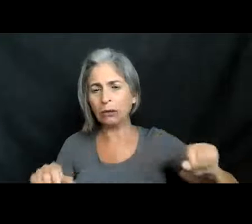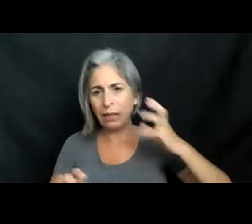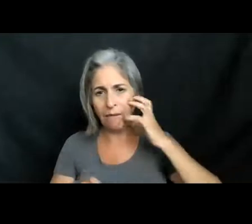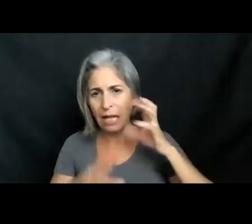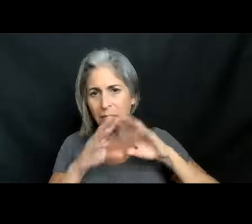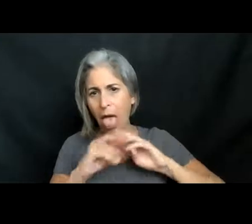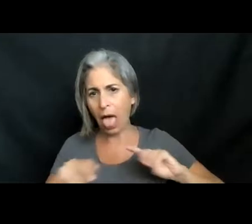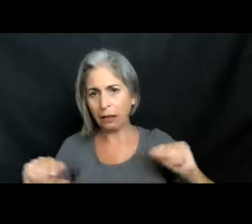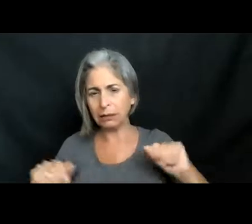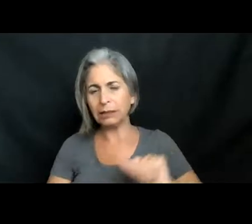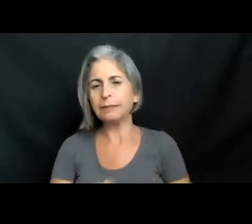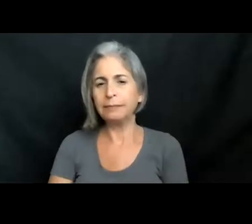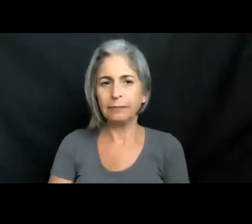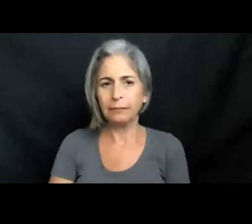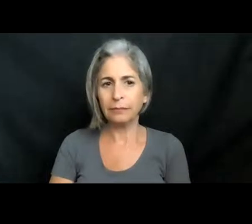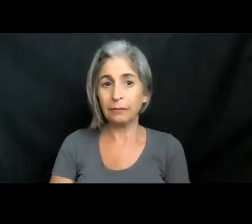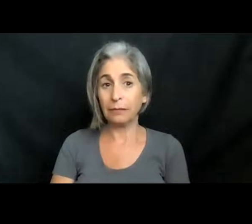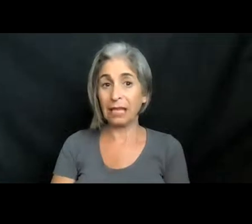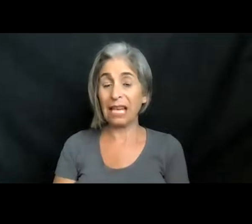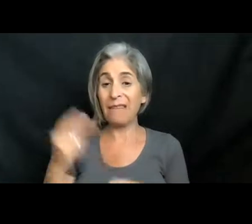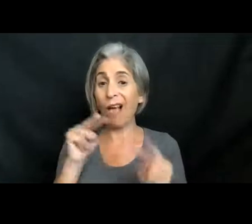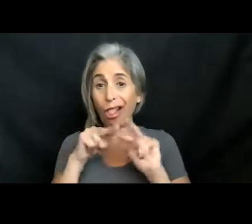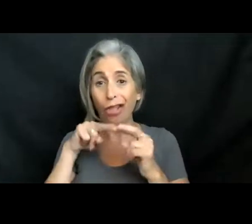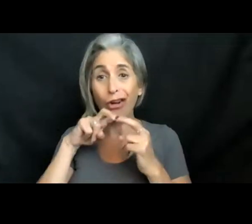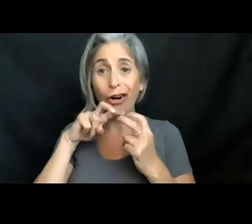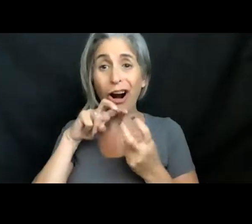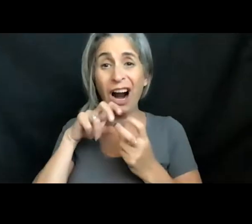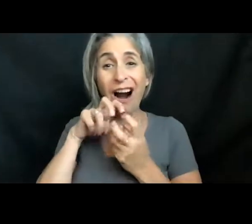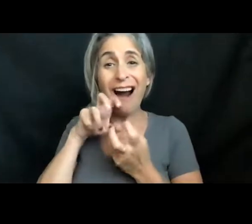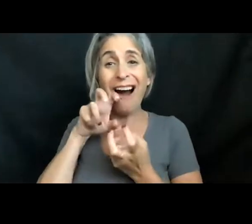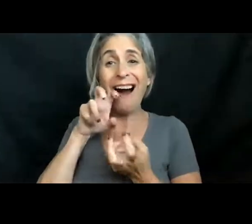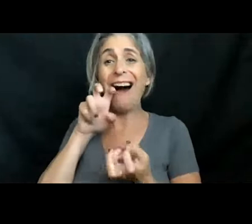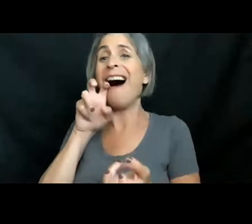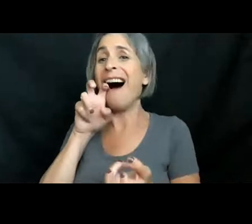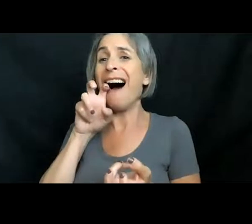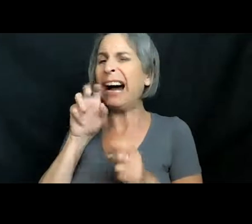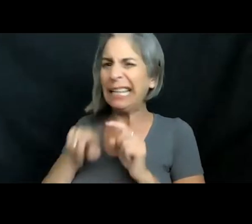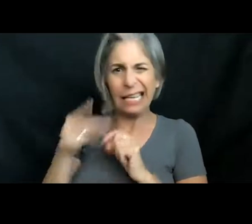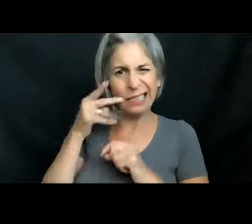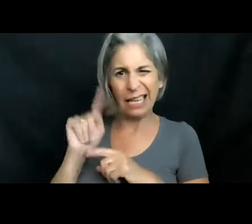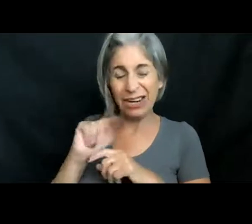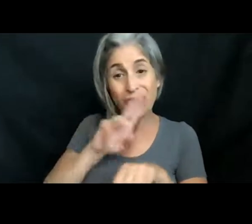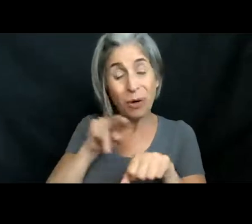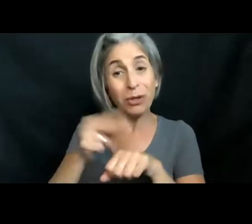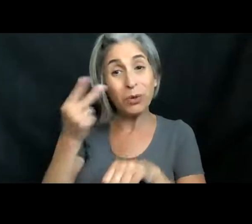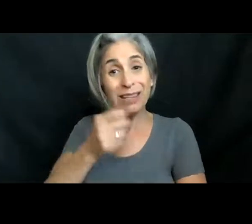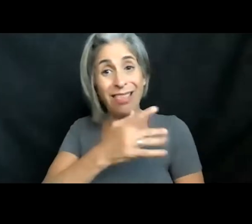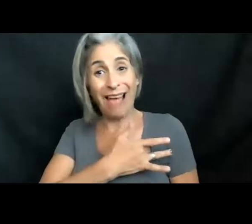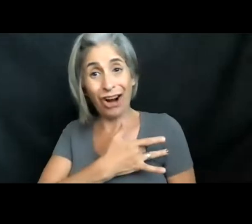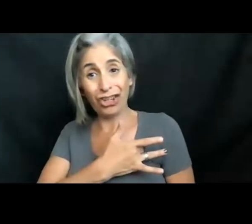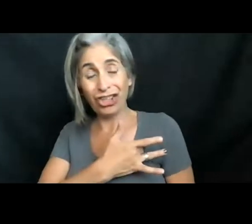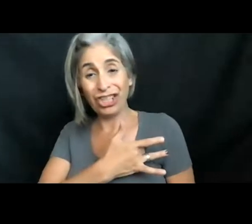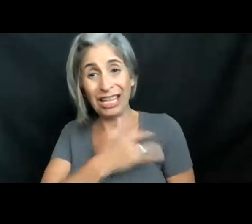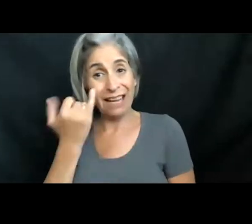Okay, I was hoping we'd be able to see it if I looked up this way, but I'm not spotting it. Usually you can see the heart if you look up